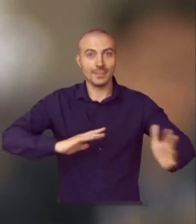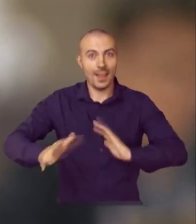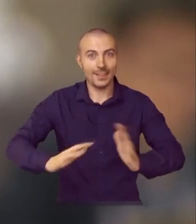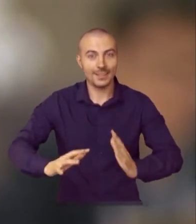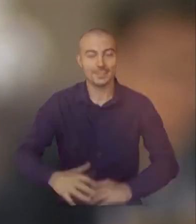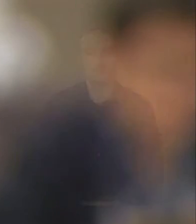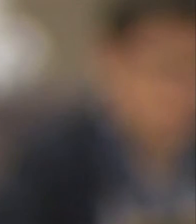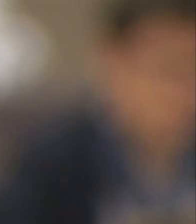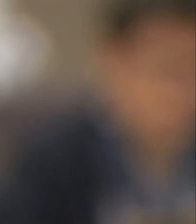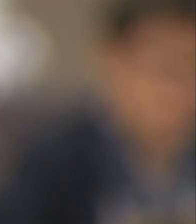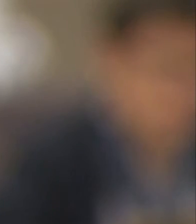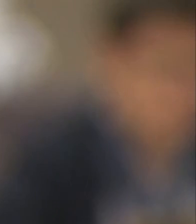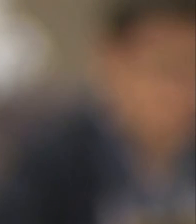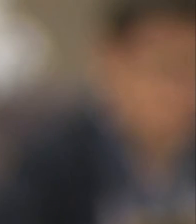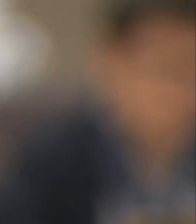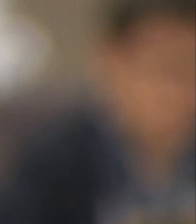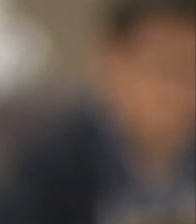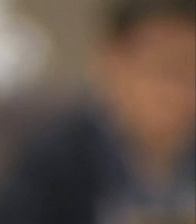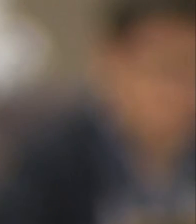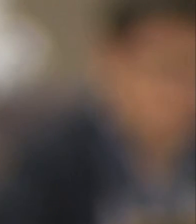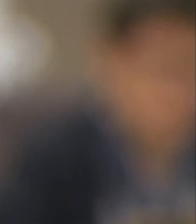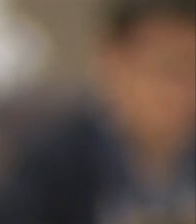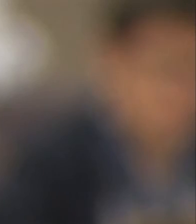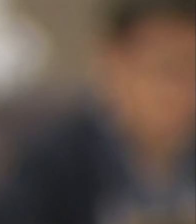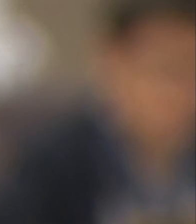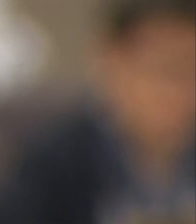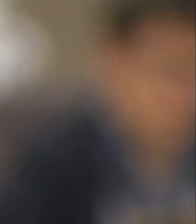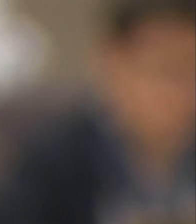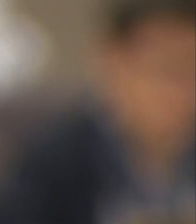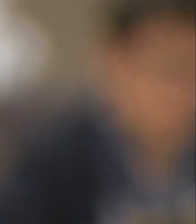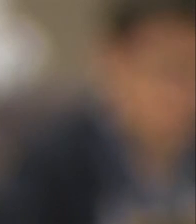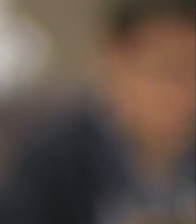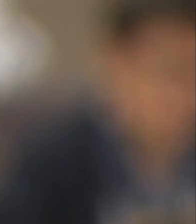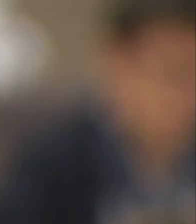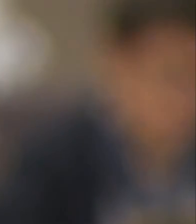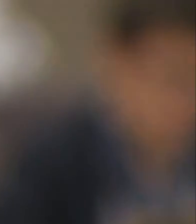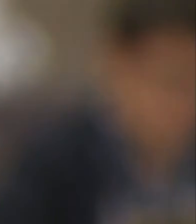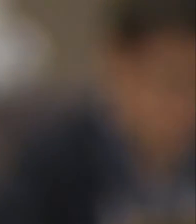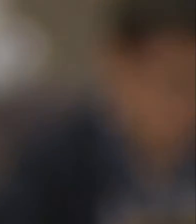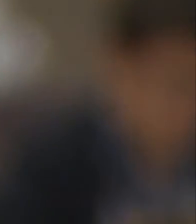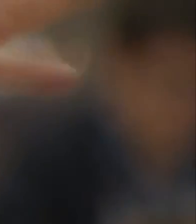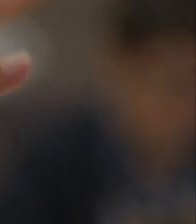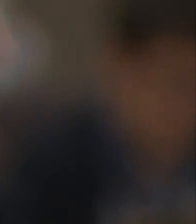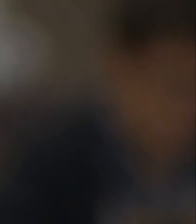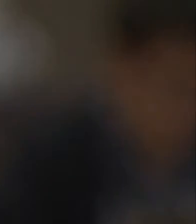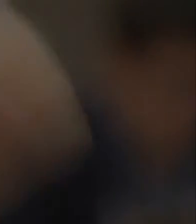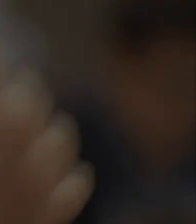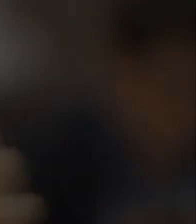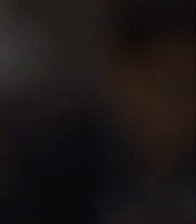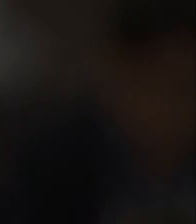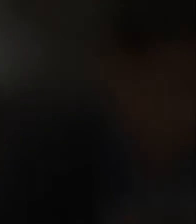sign language. I would like to close, and thank you very much for everyone to be here at such short notice.